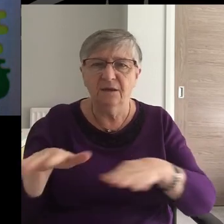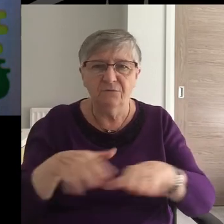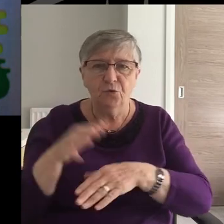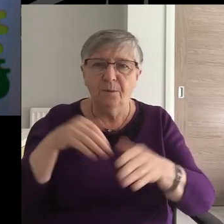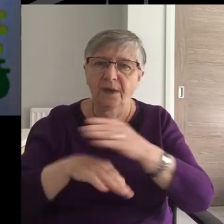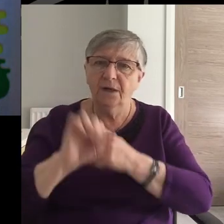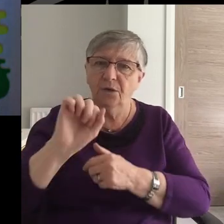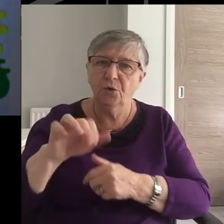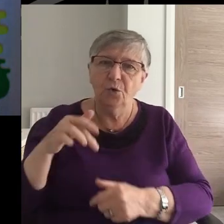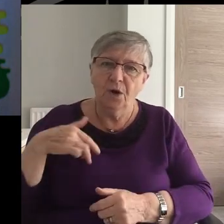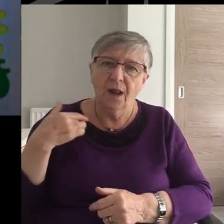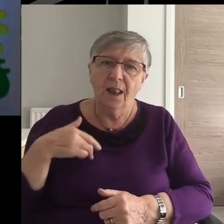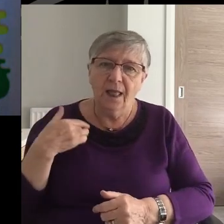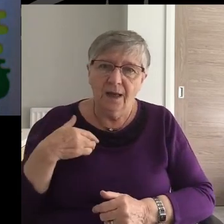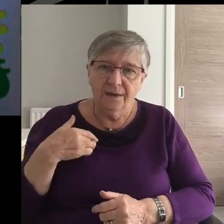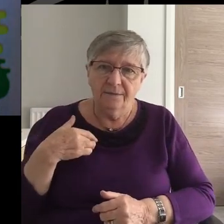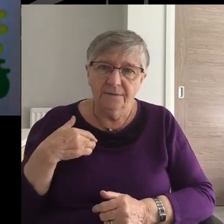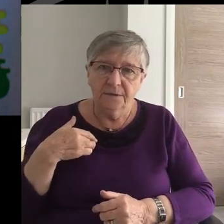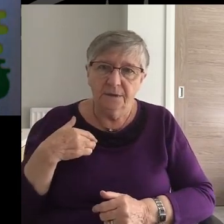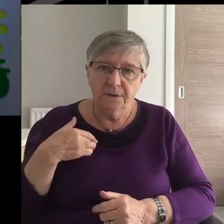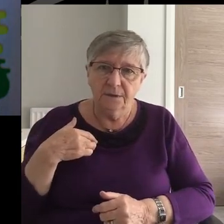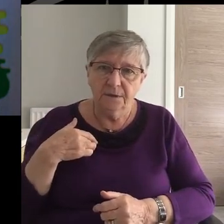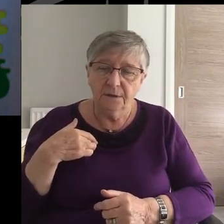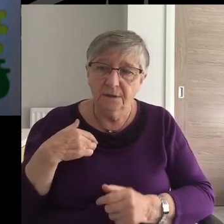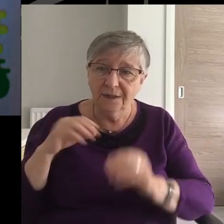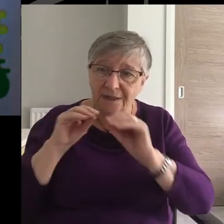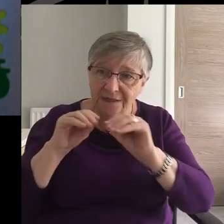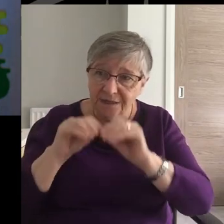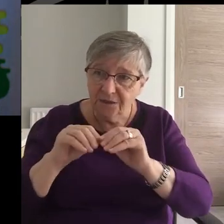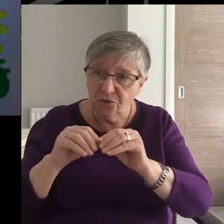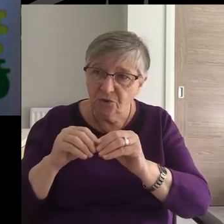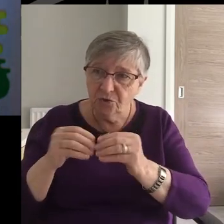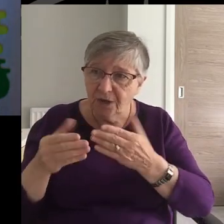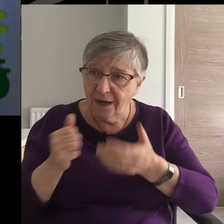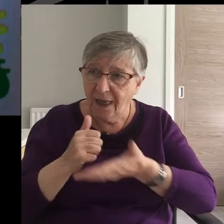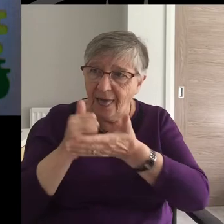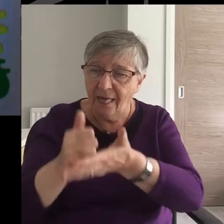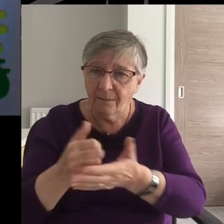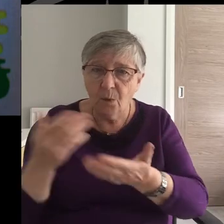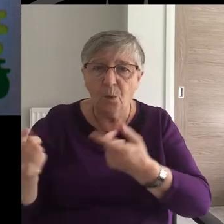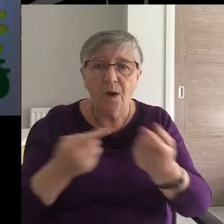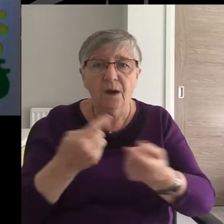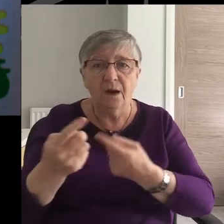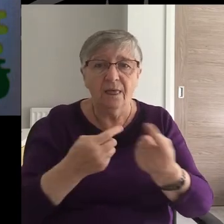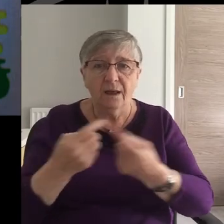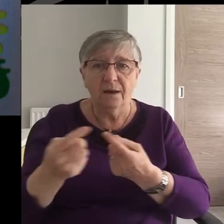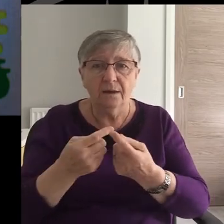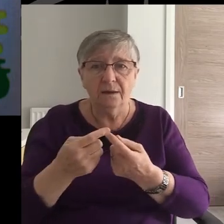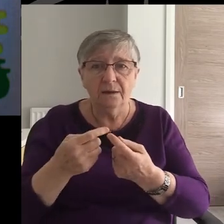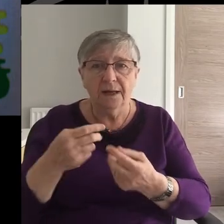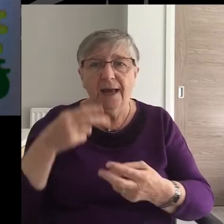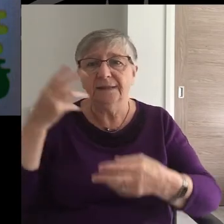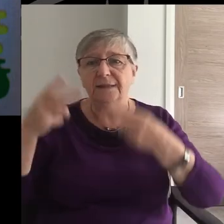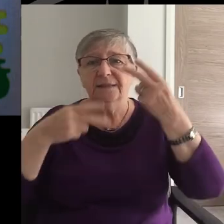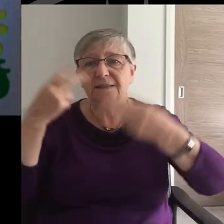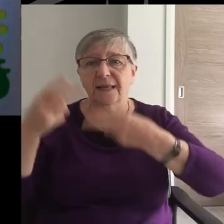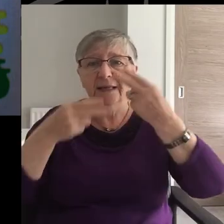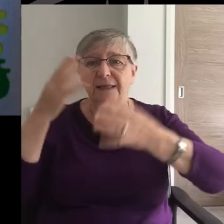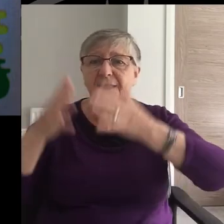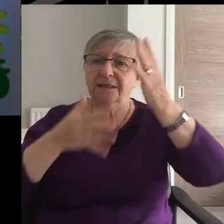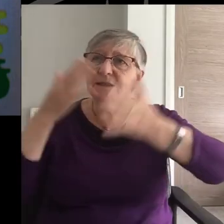your lives. Instruct and direct one another using good common sense. And sing.